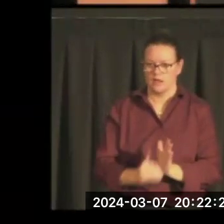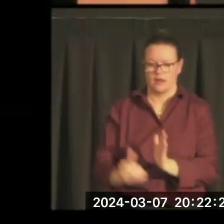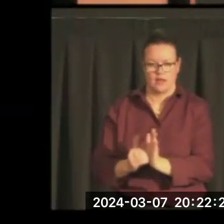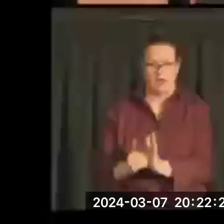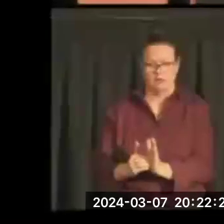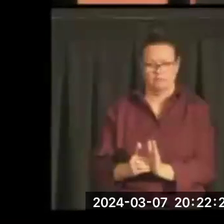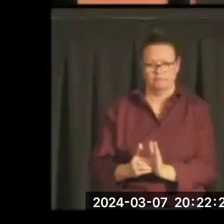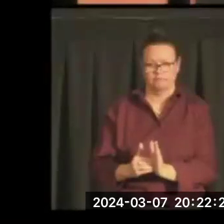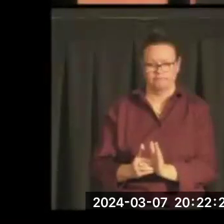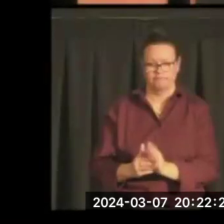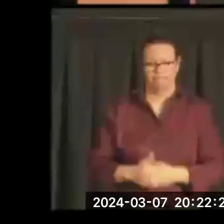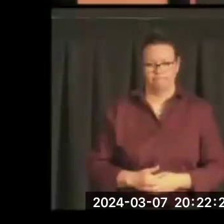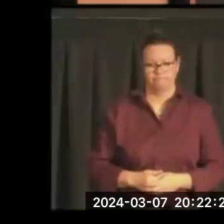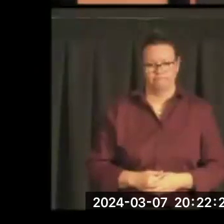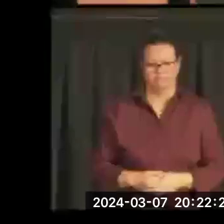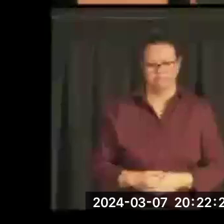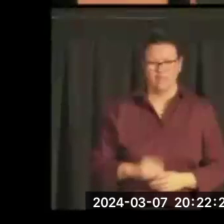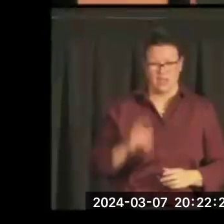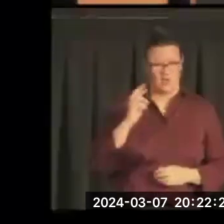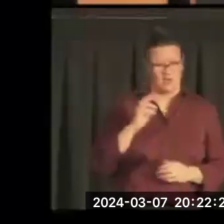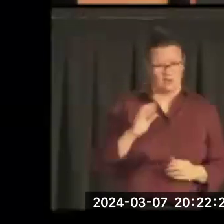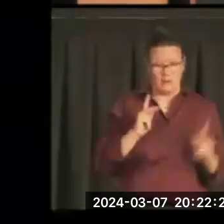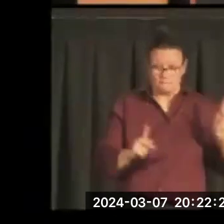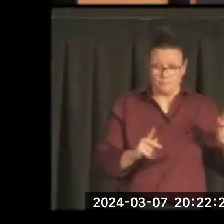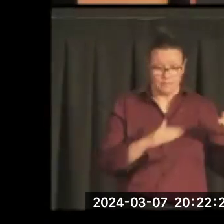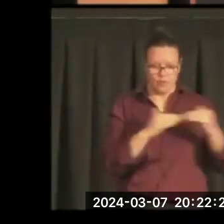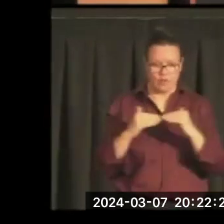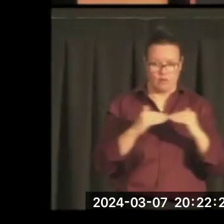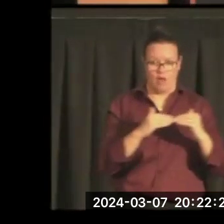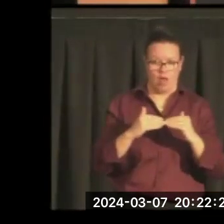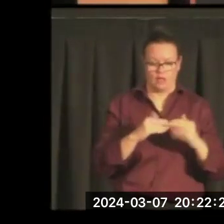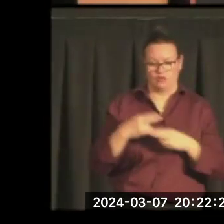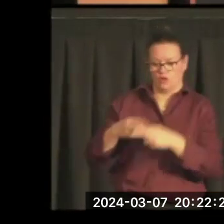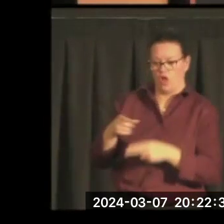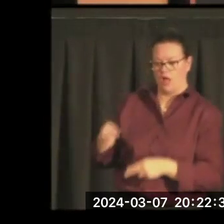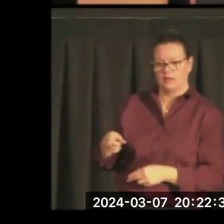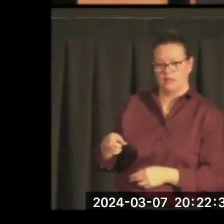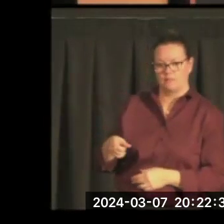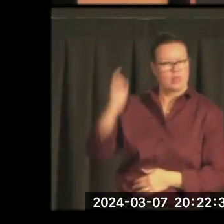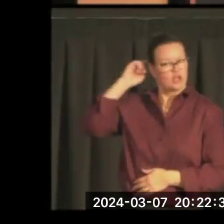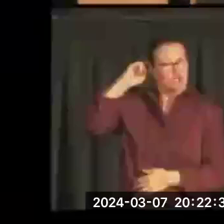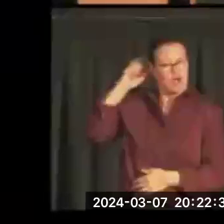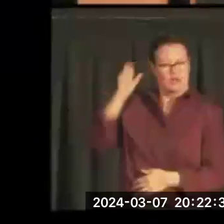There's a reason why his colleagues. I mean, his colleagues called him the conscience of the Senate.